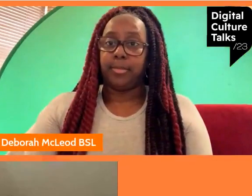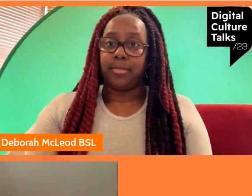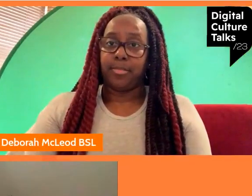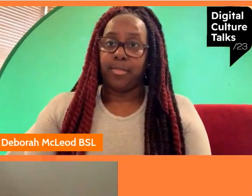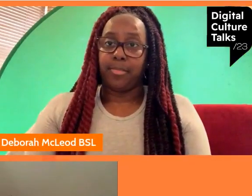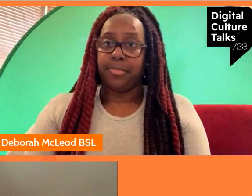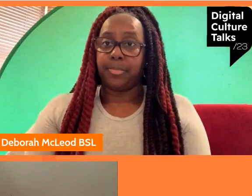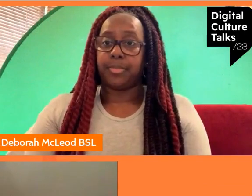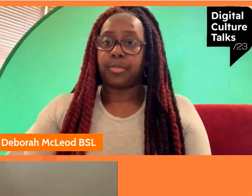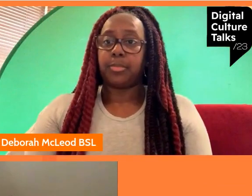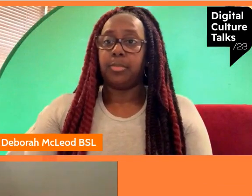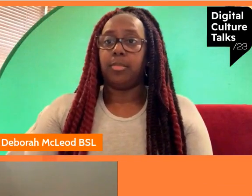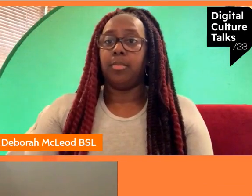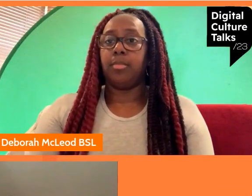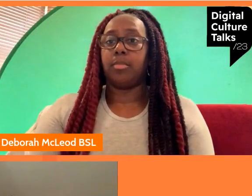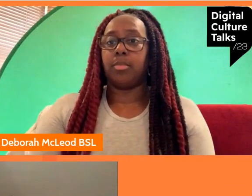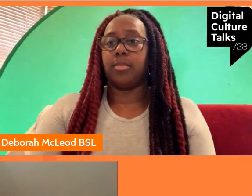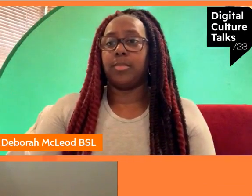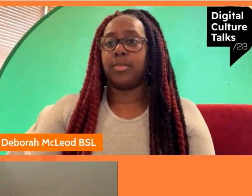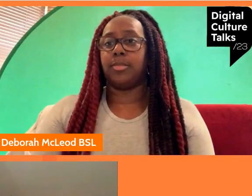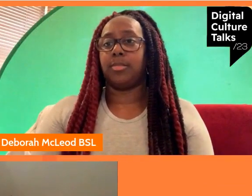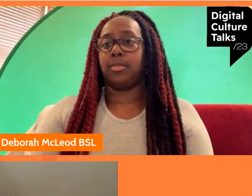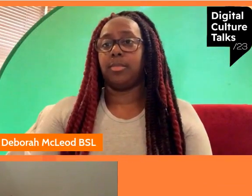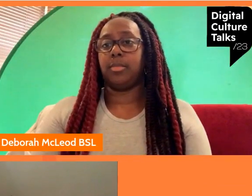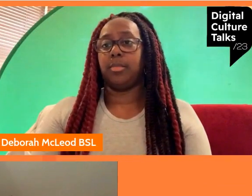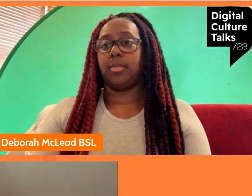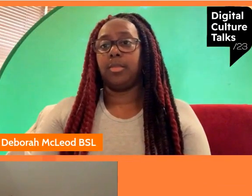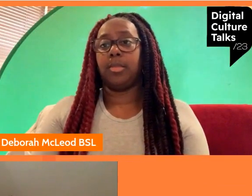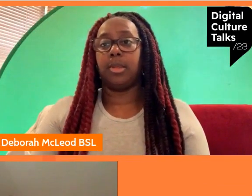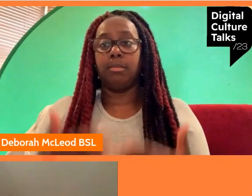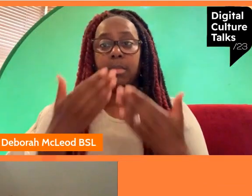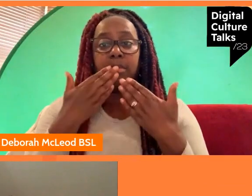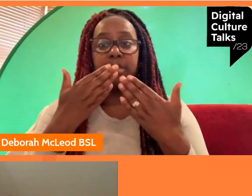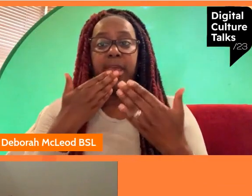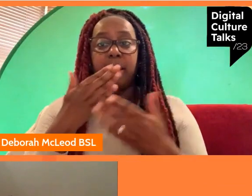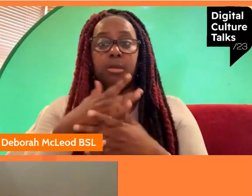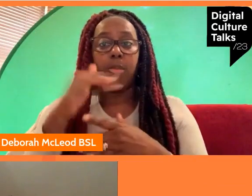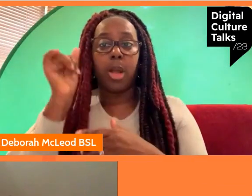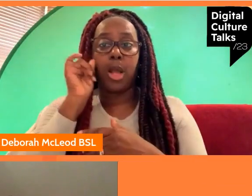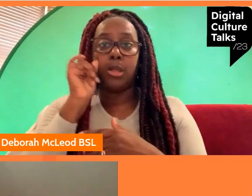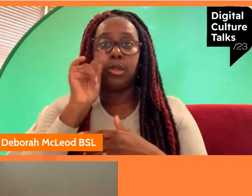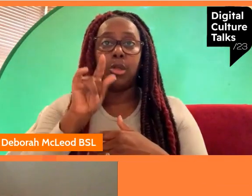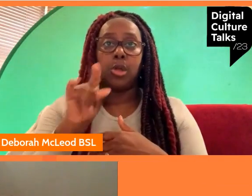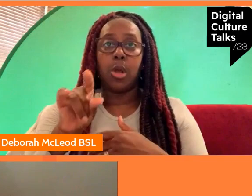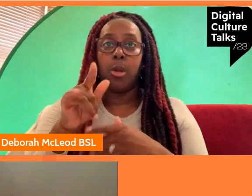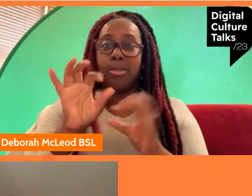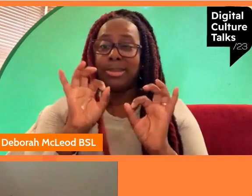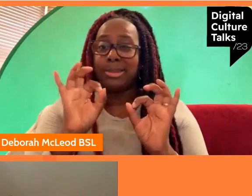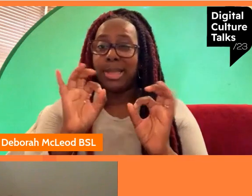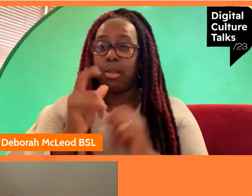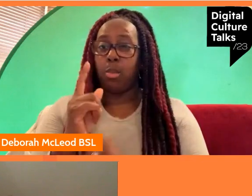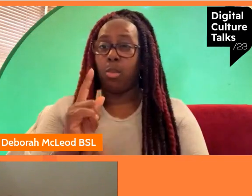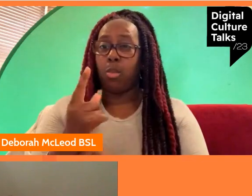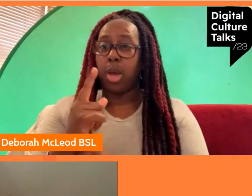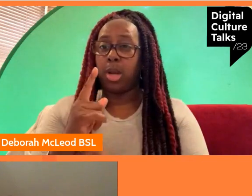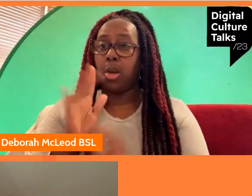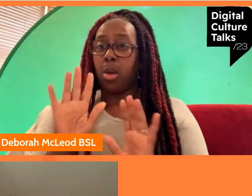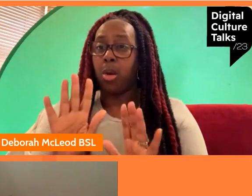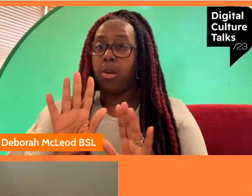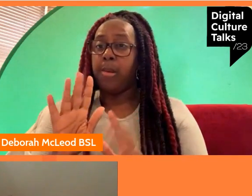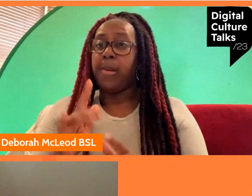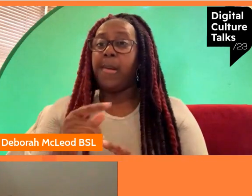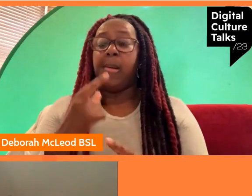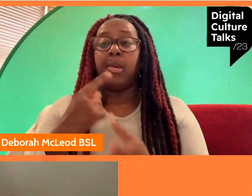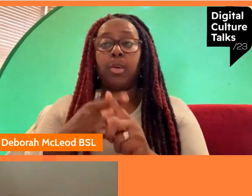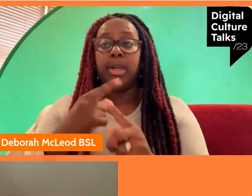thank thank you very much stuart that was brilliant and uh i know that we are exactly at time but i'm just going to very quickly